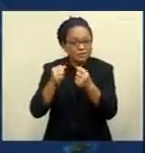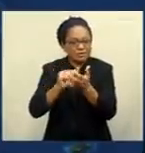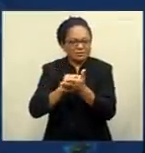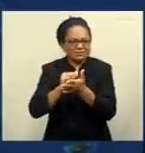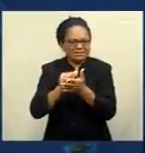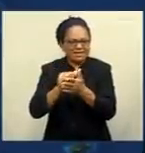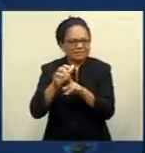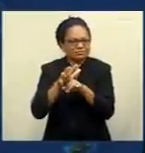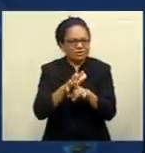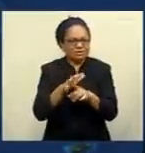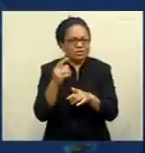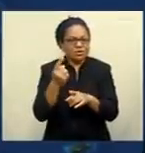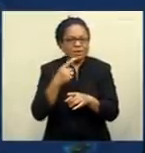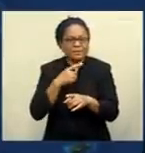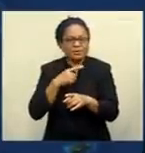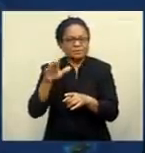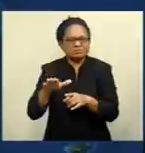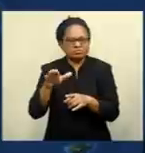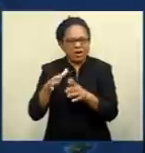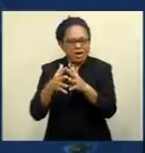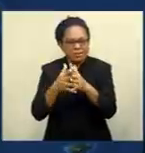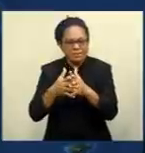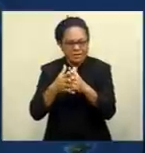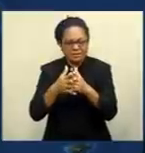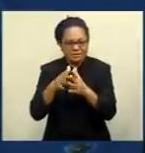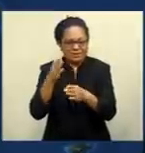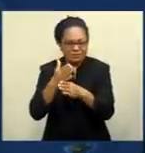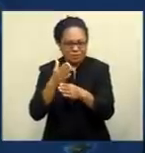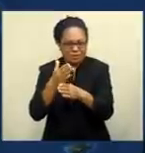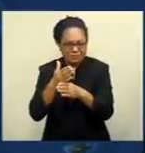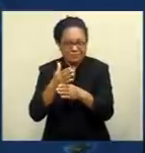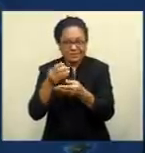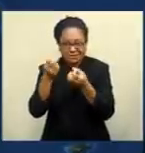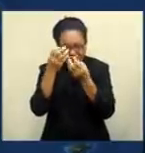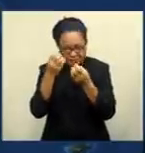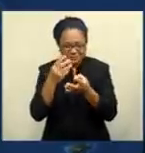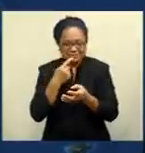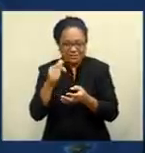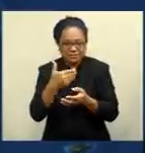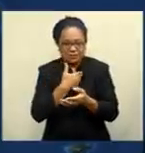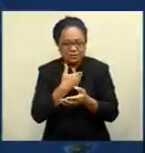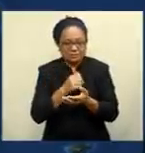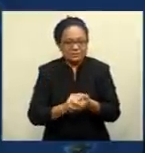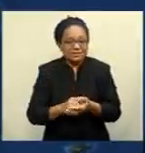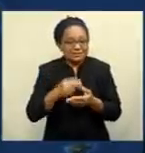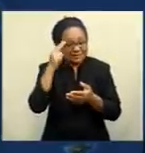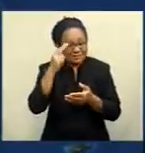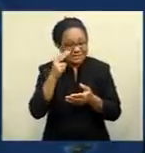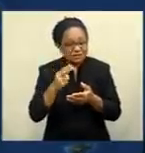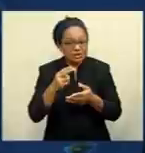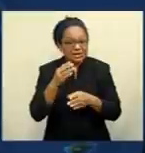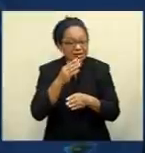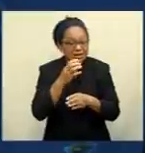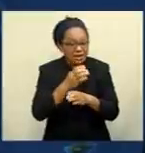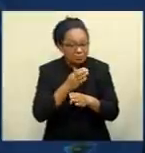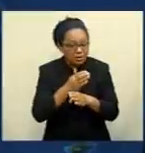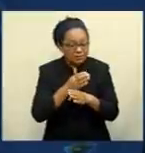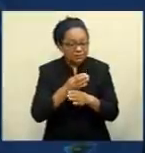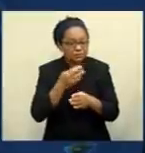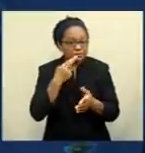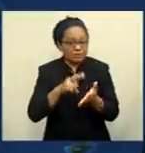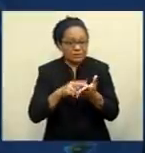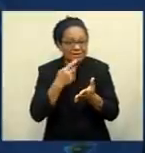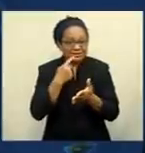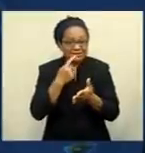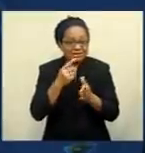on the back of poor U.S.-related data this morning. The IDP and National Employment Report showed private payrolls